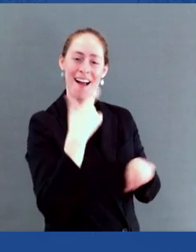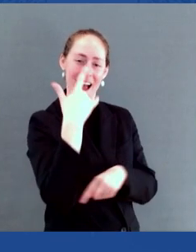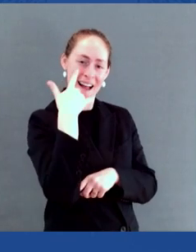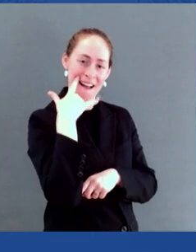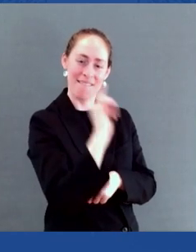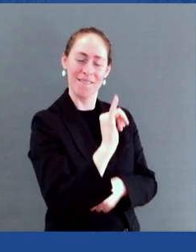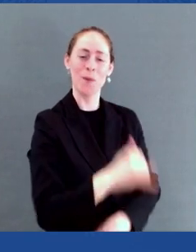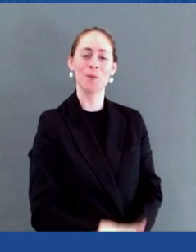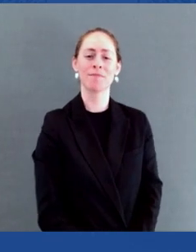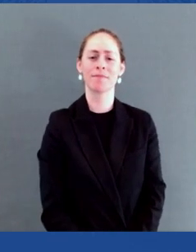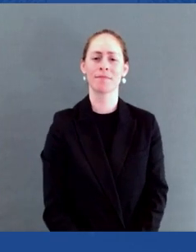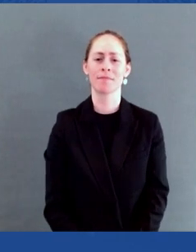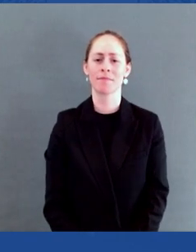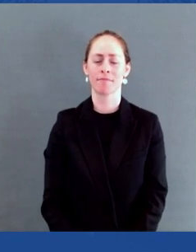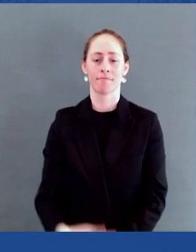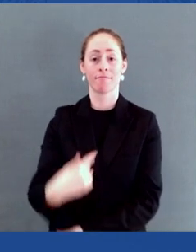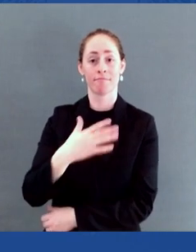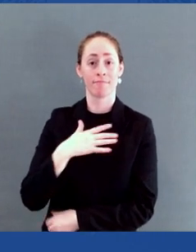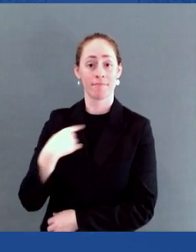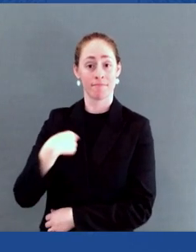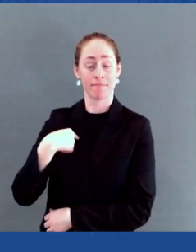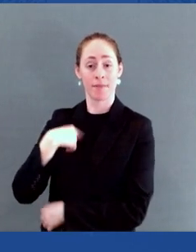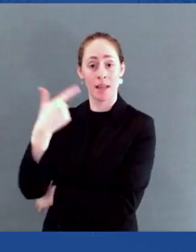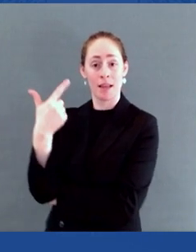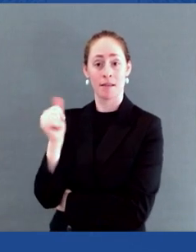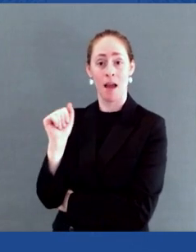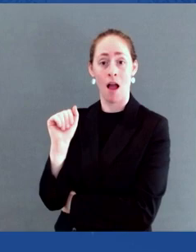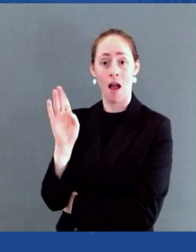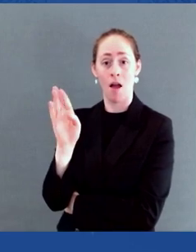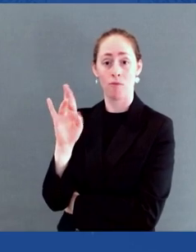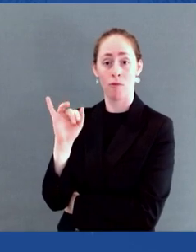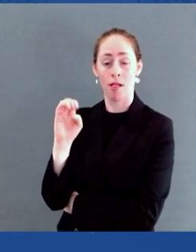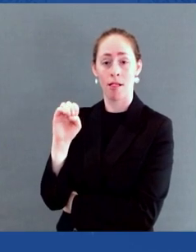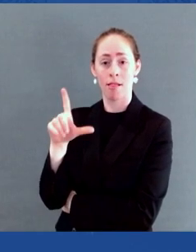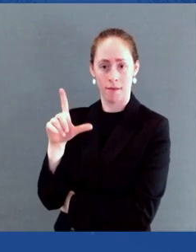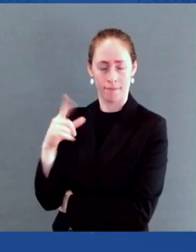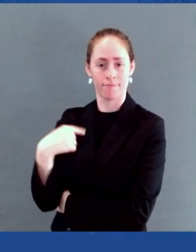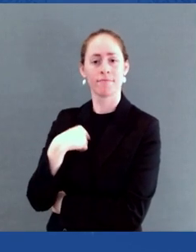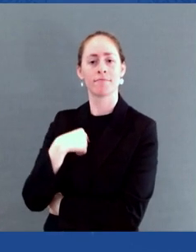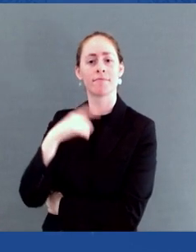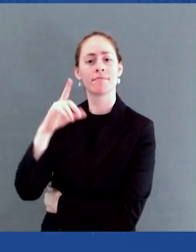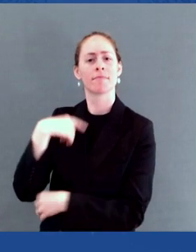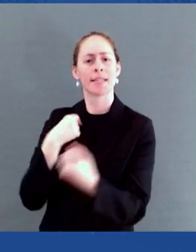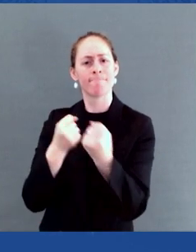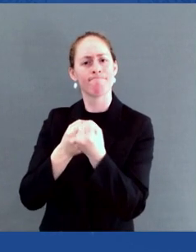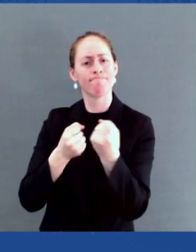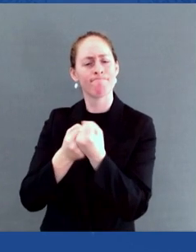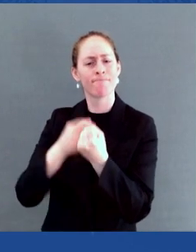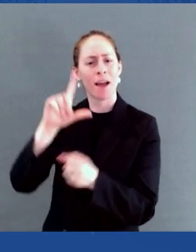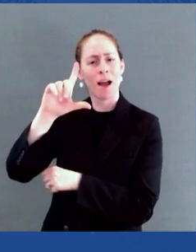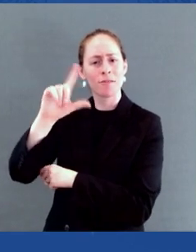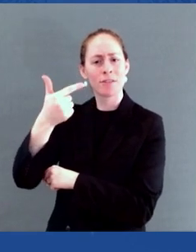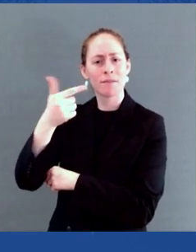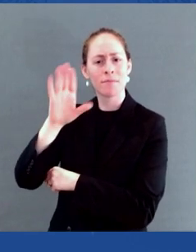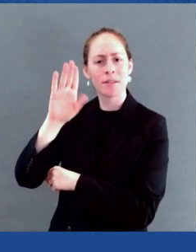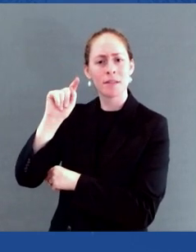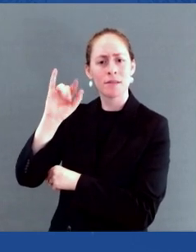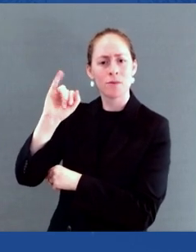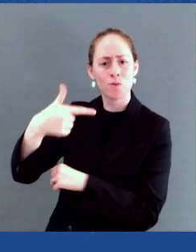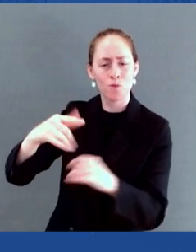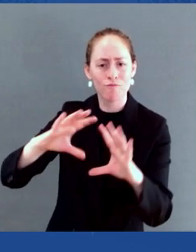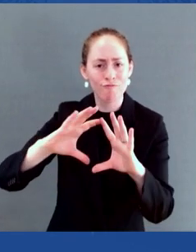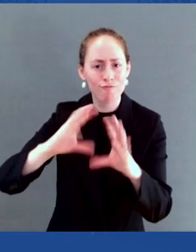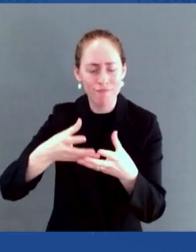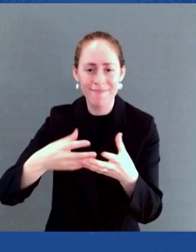advocate and the CEO of True Evolution, a community health and social justice organization serving Riverside and San Bernardino